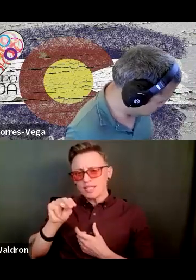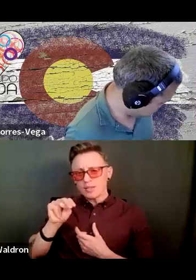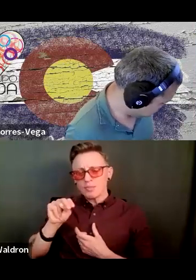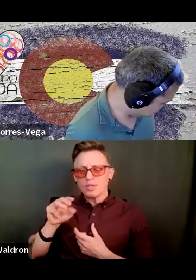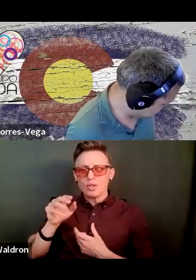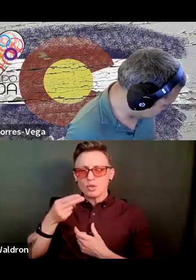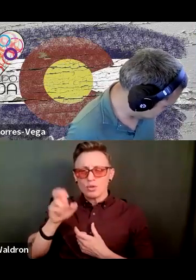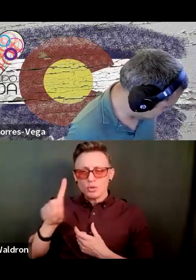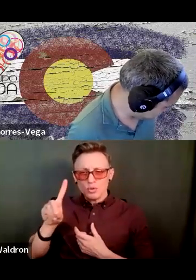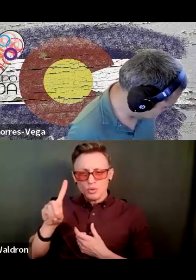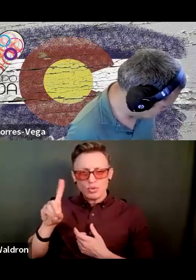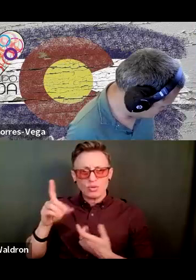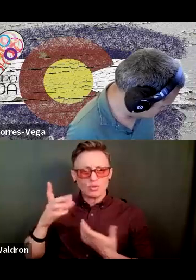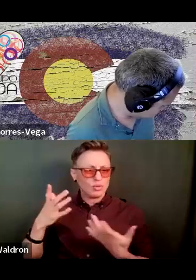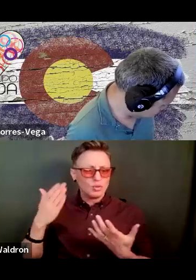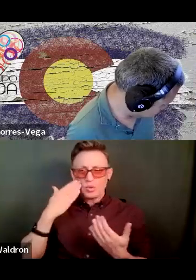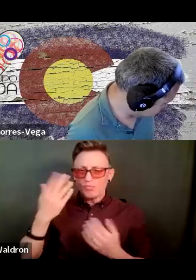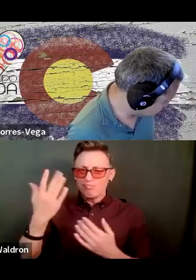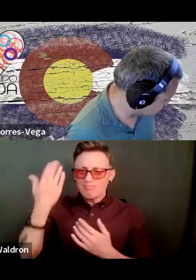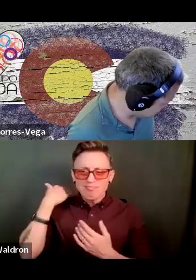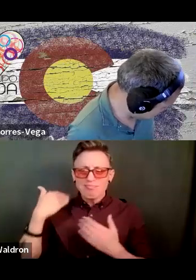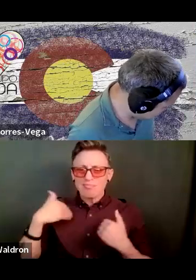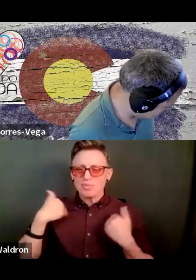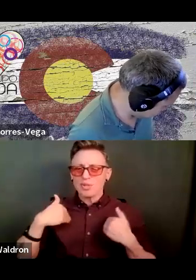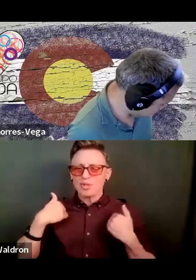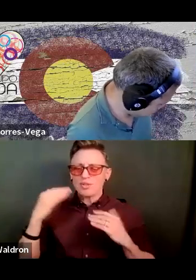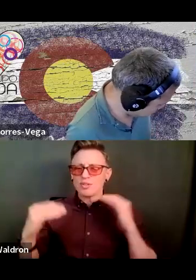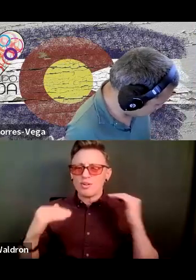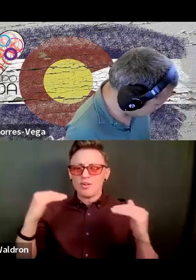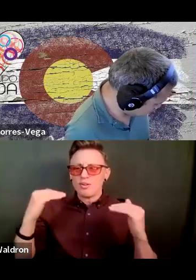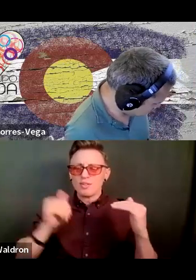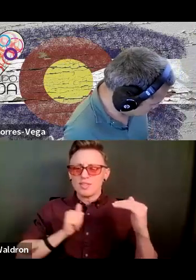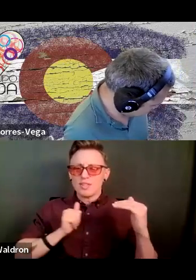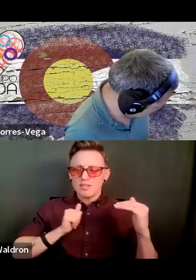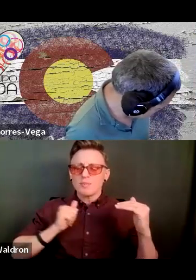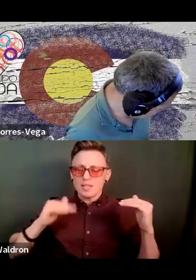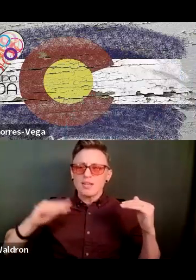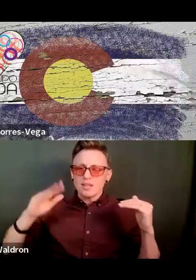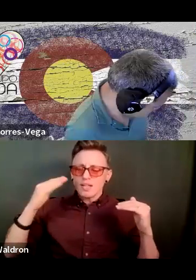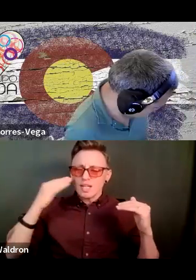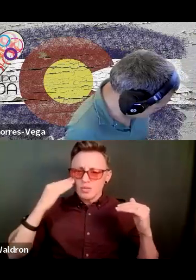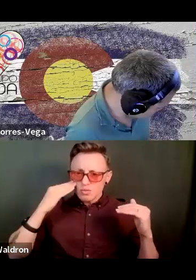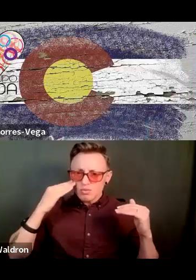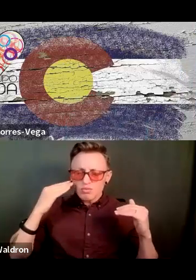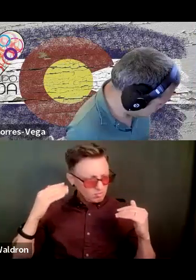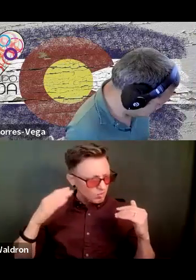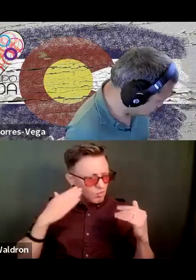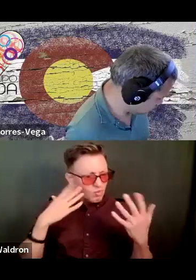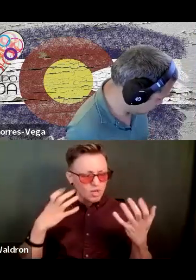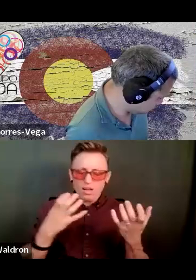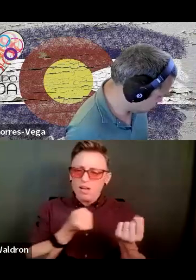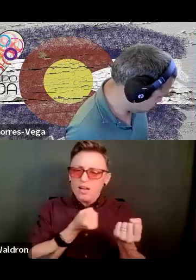time. My young adulthood, I really started to grow and knew that I wanted to advocate for